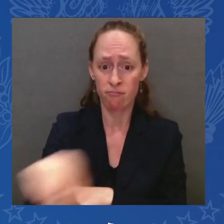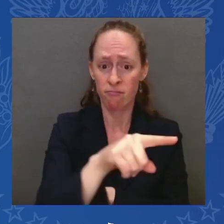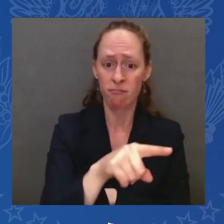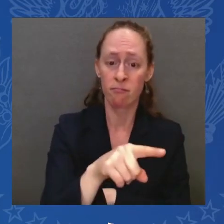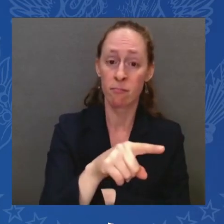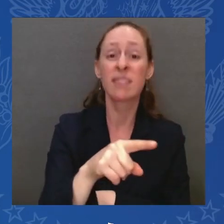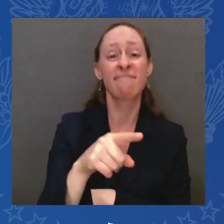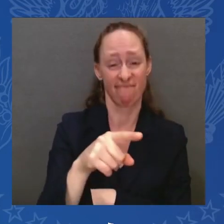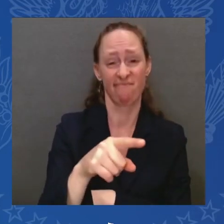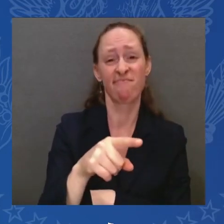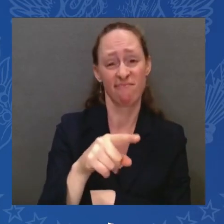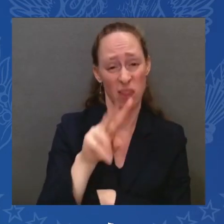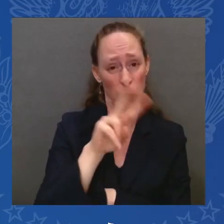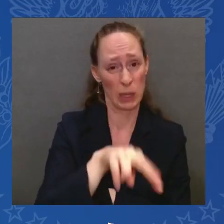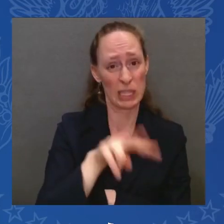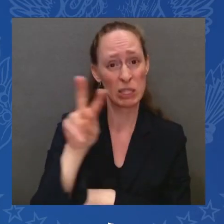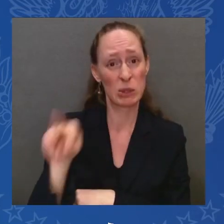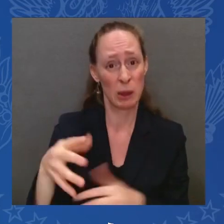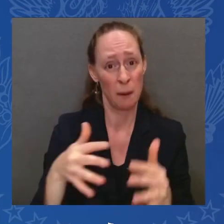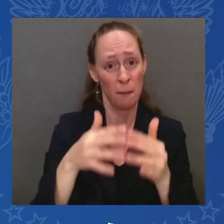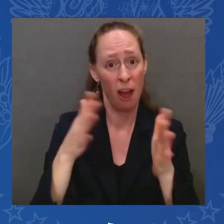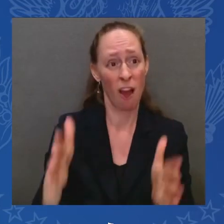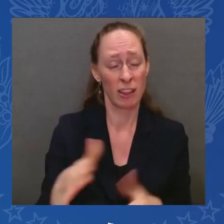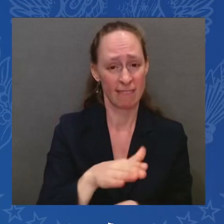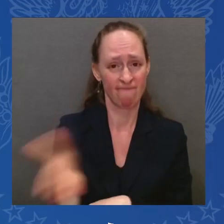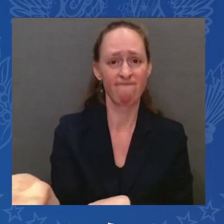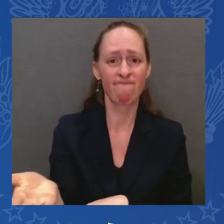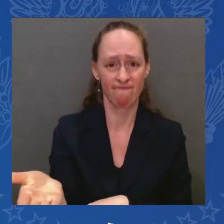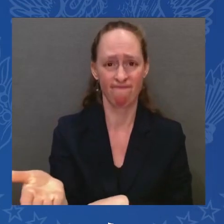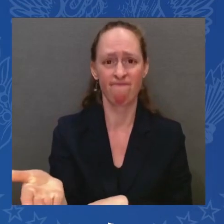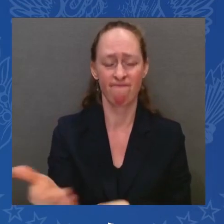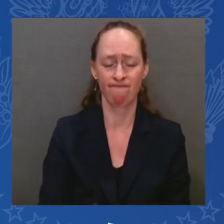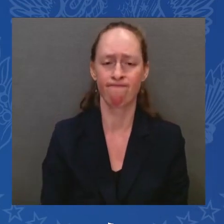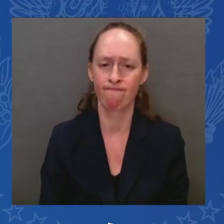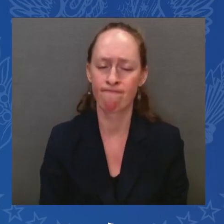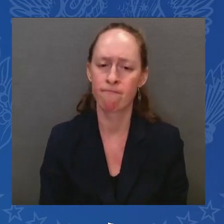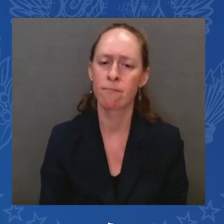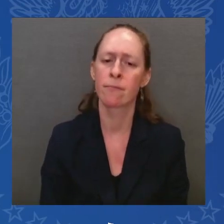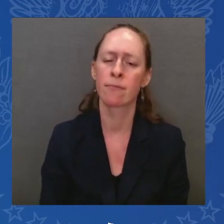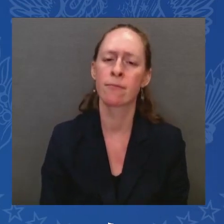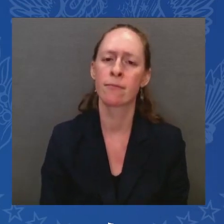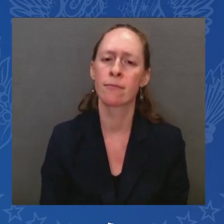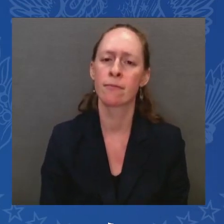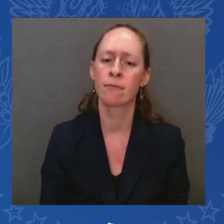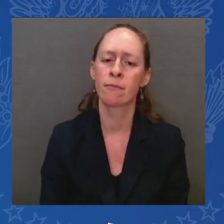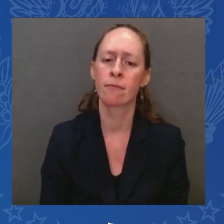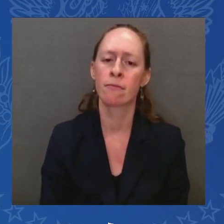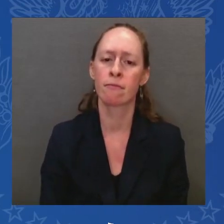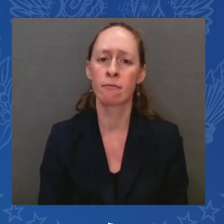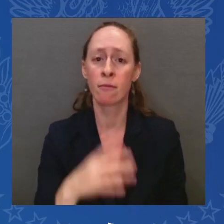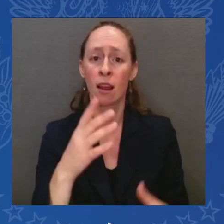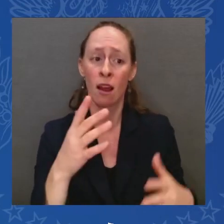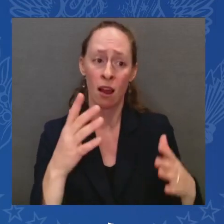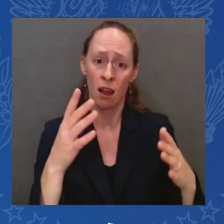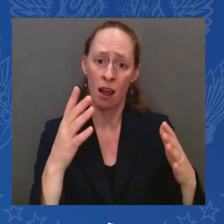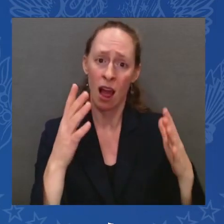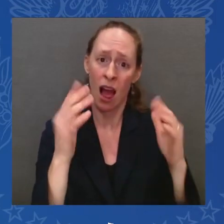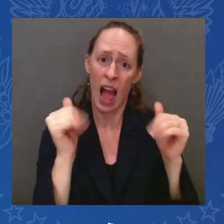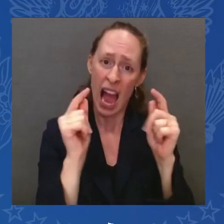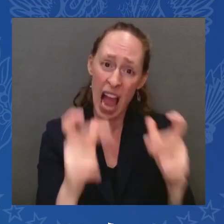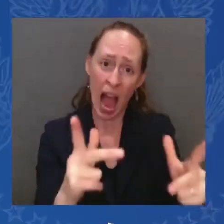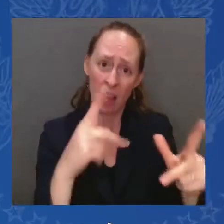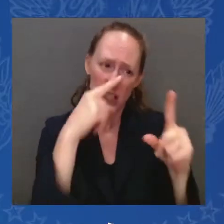a campaign of pure cruelty. Not just hate, but pure cruelty